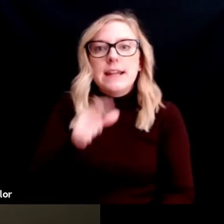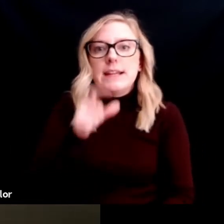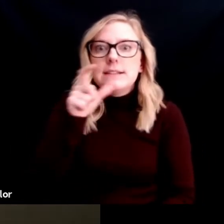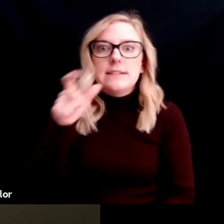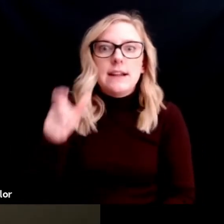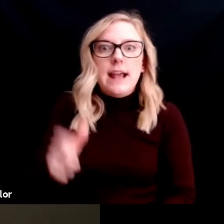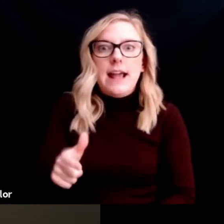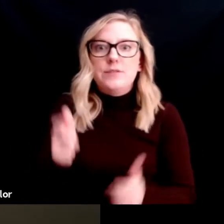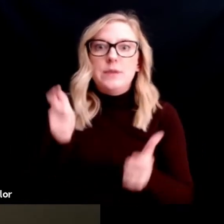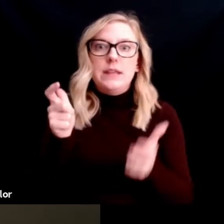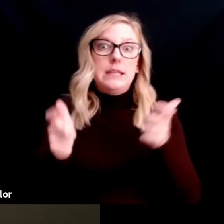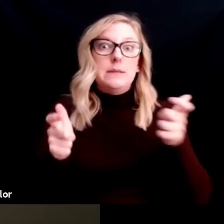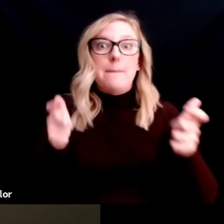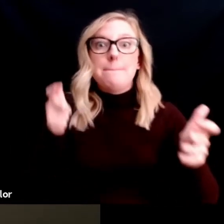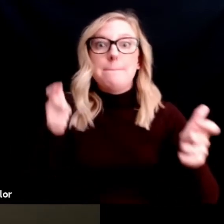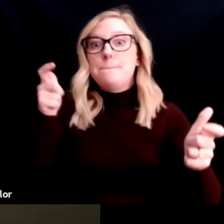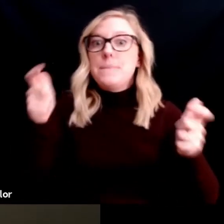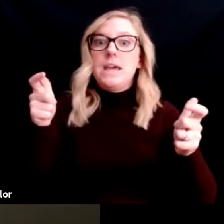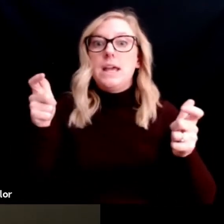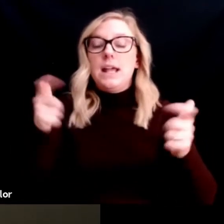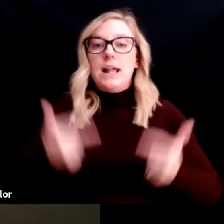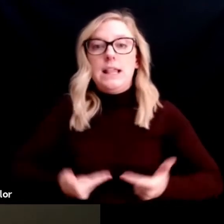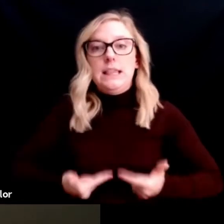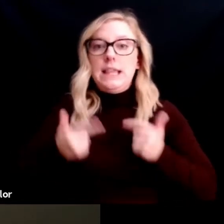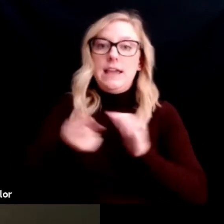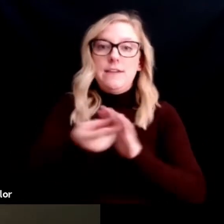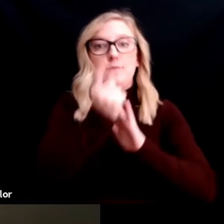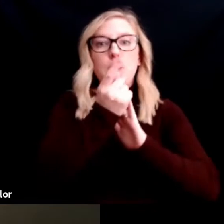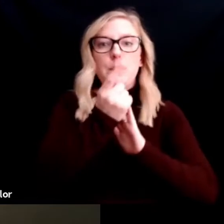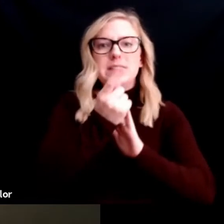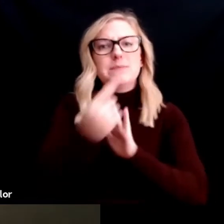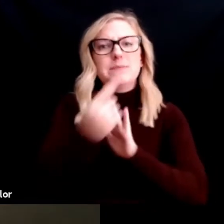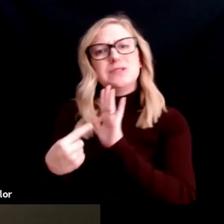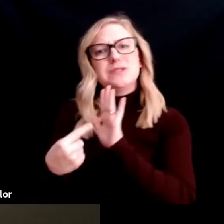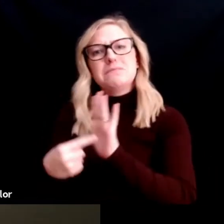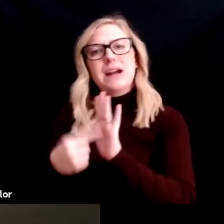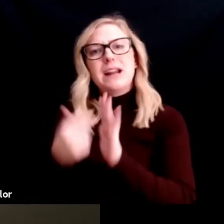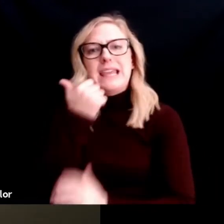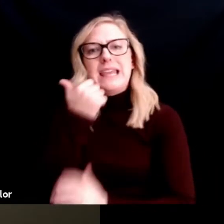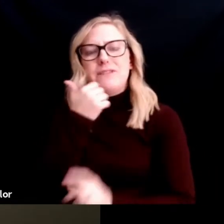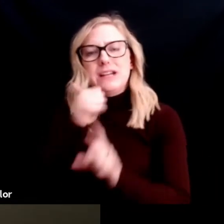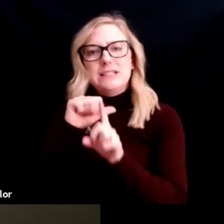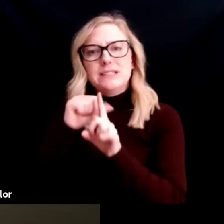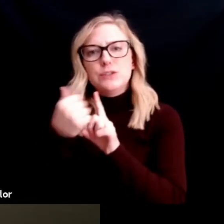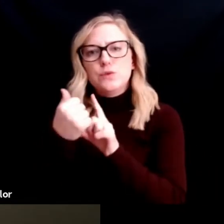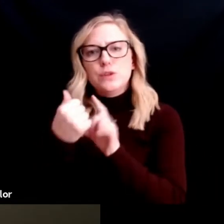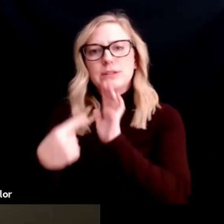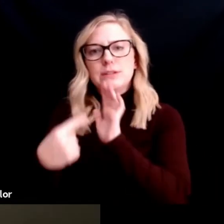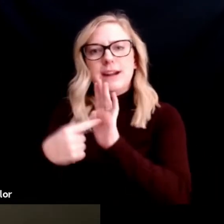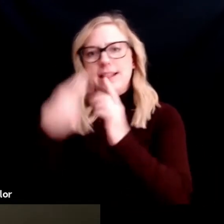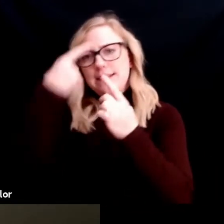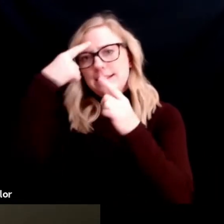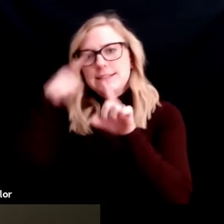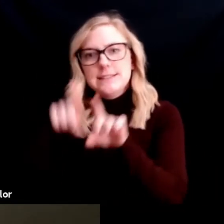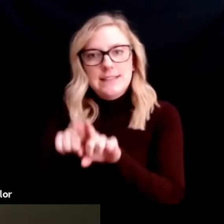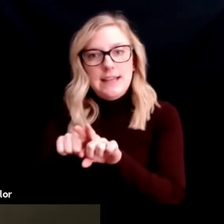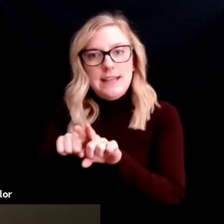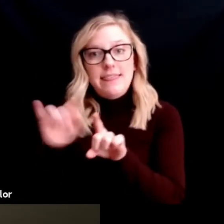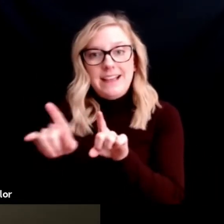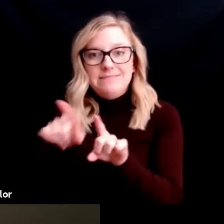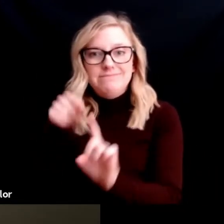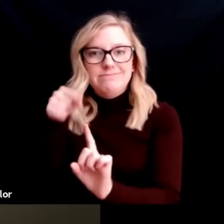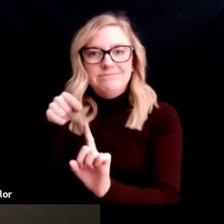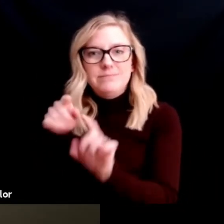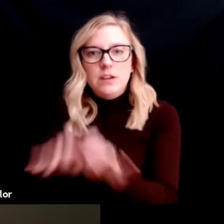modeling consent in natural, everyday circumstances with young children can make such an impact. And we know that these